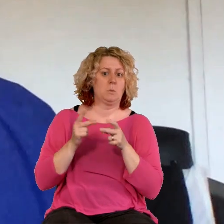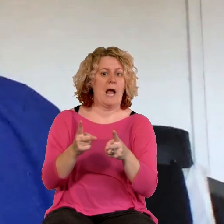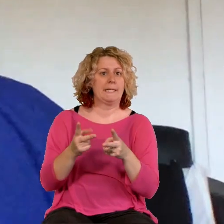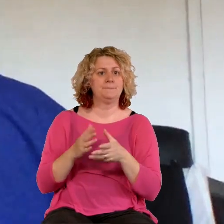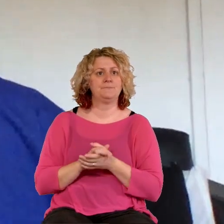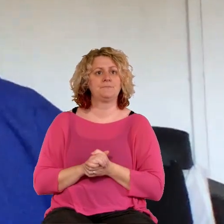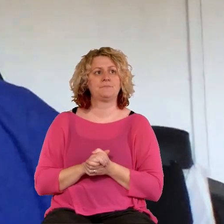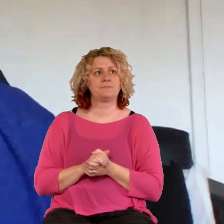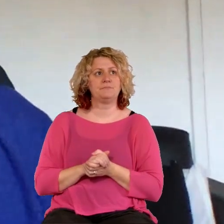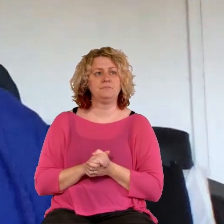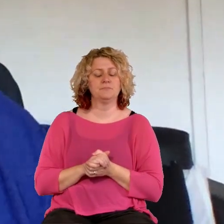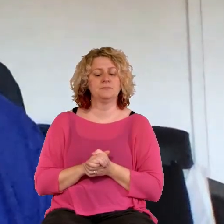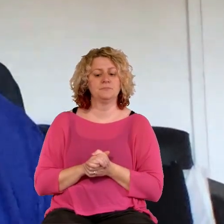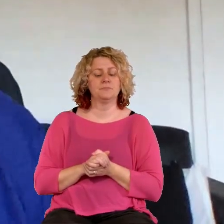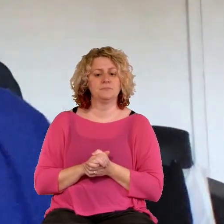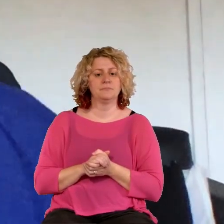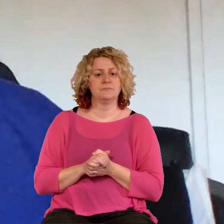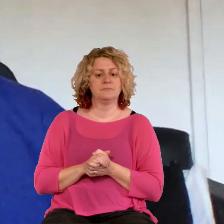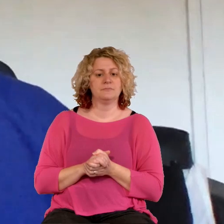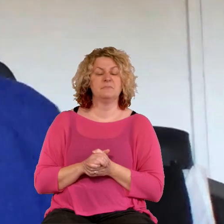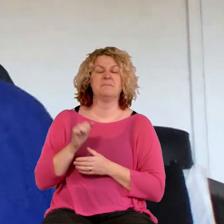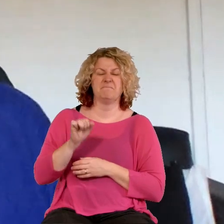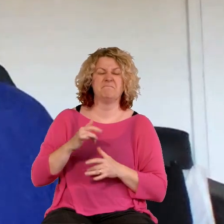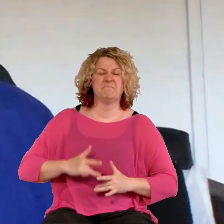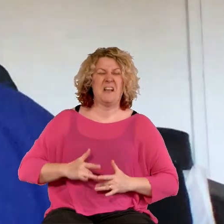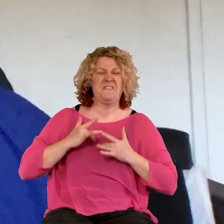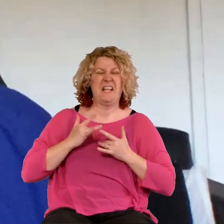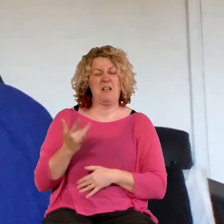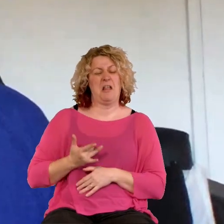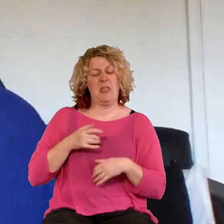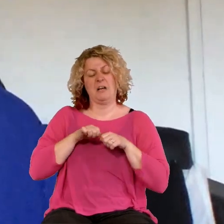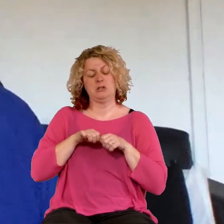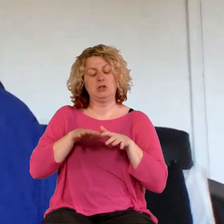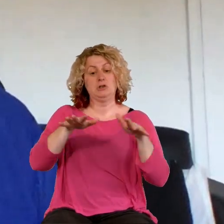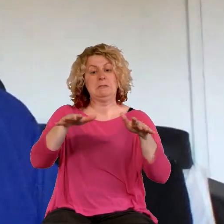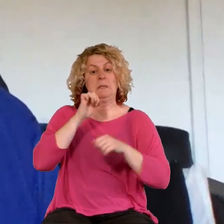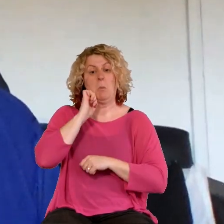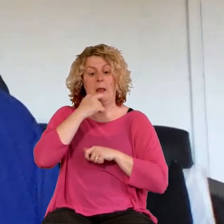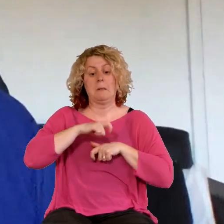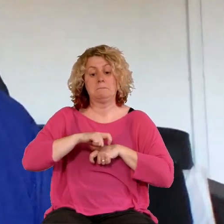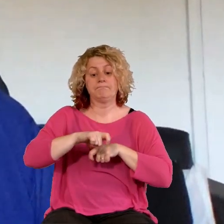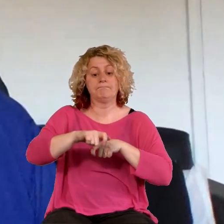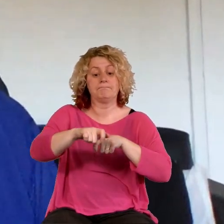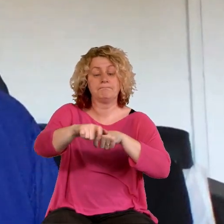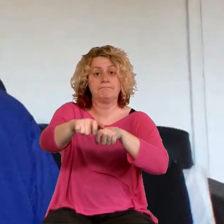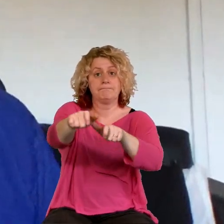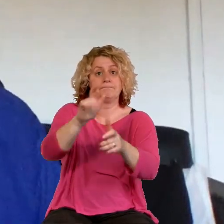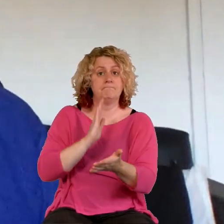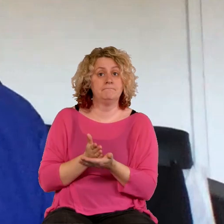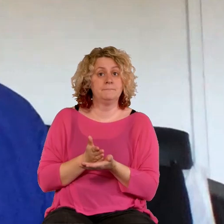Yeah, I do have that sense also that live streams are here to stay. And I'm